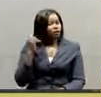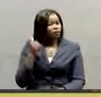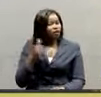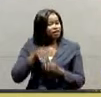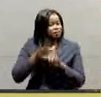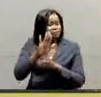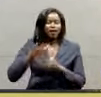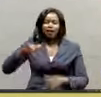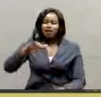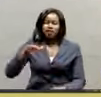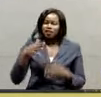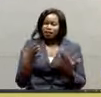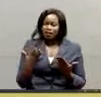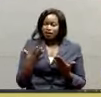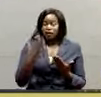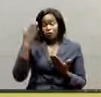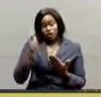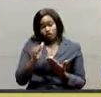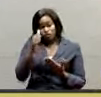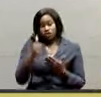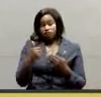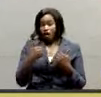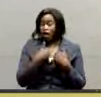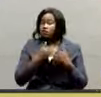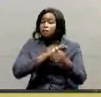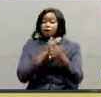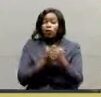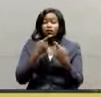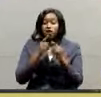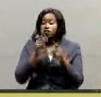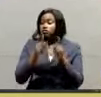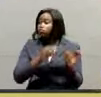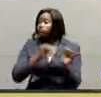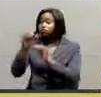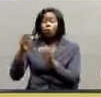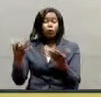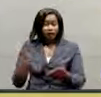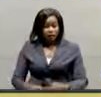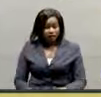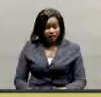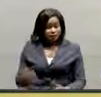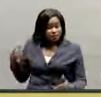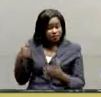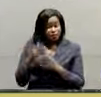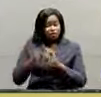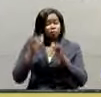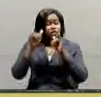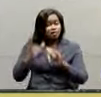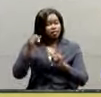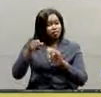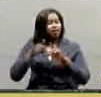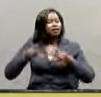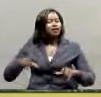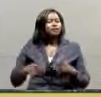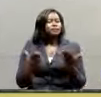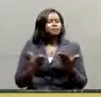area over which you have jurisdiction? Where are you going to put those people who were found on the land? You can actually find